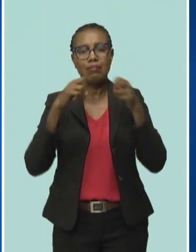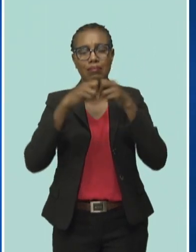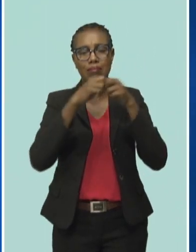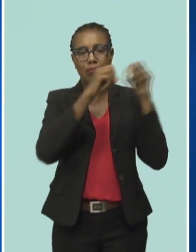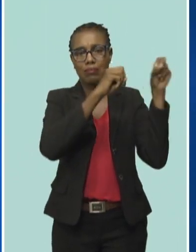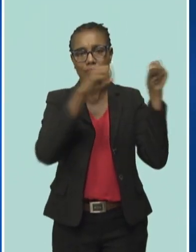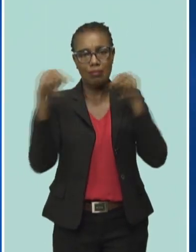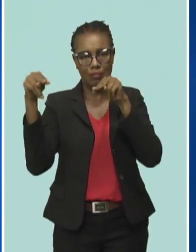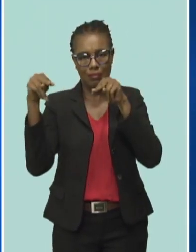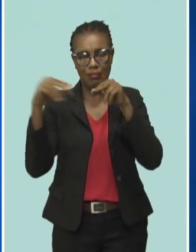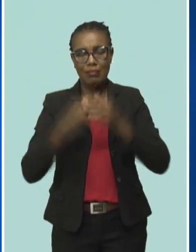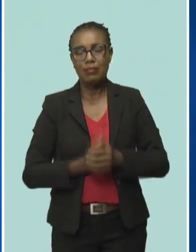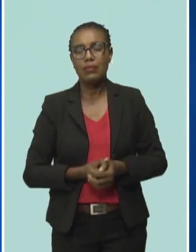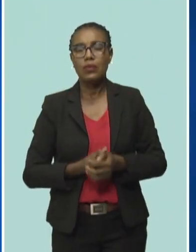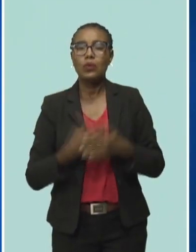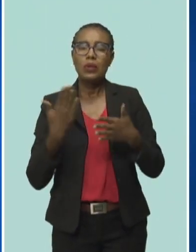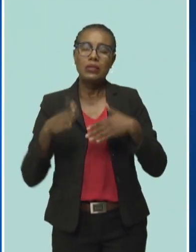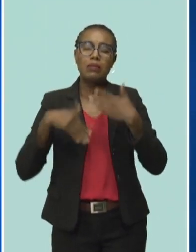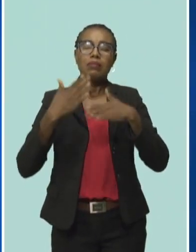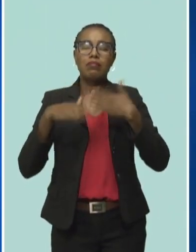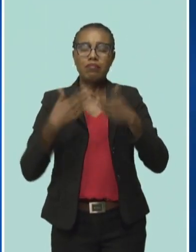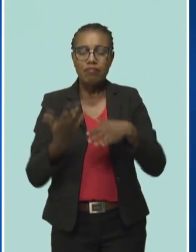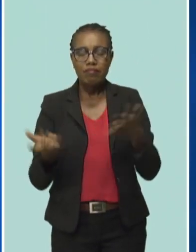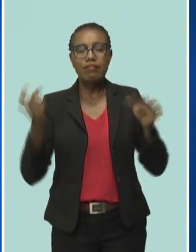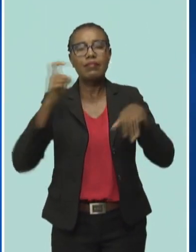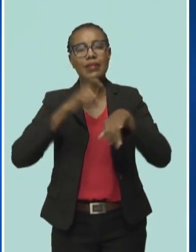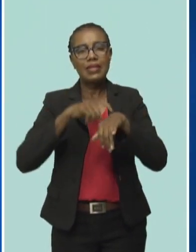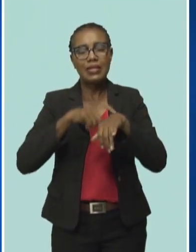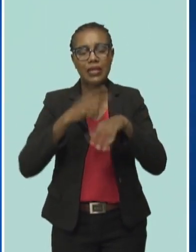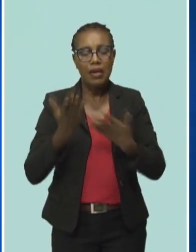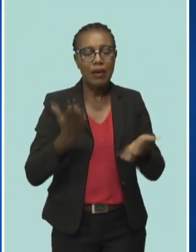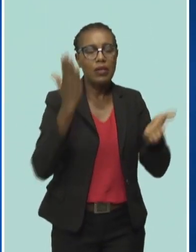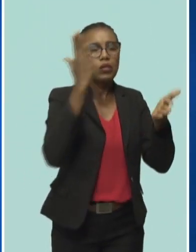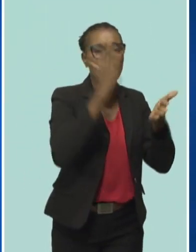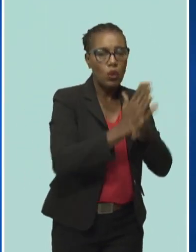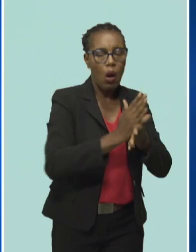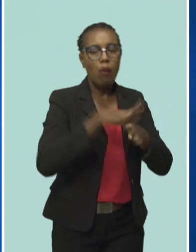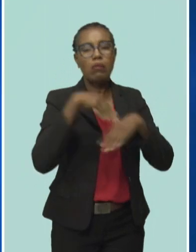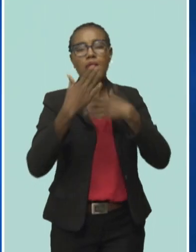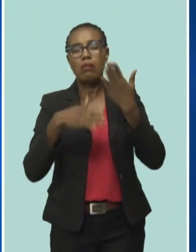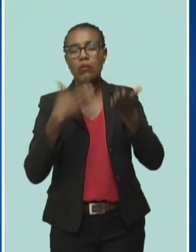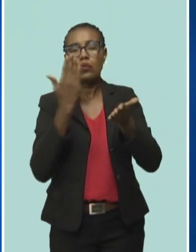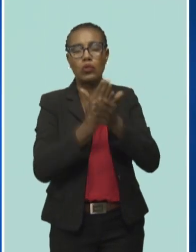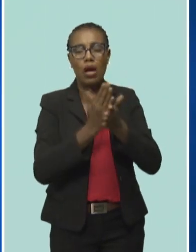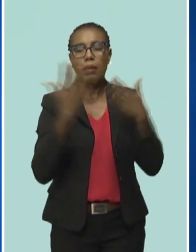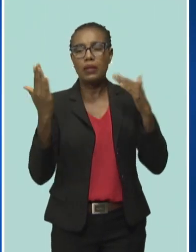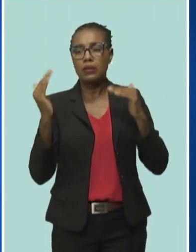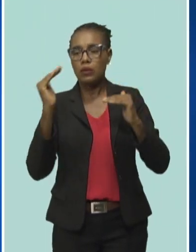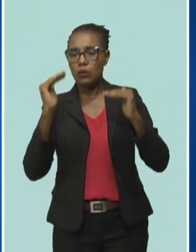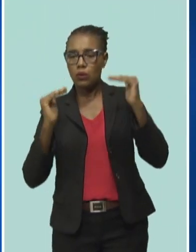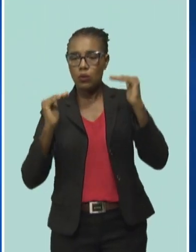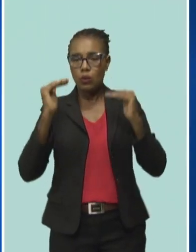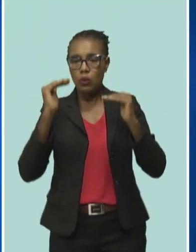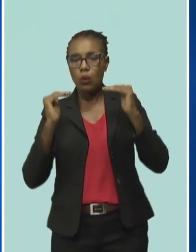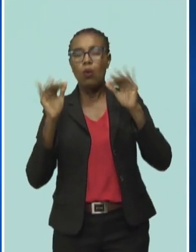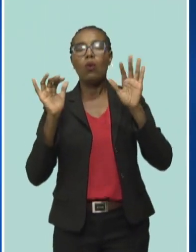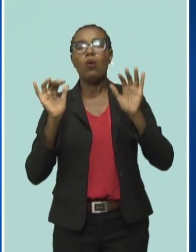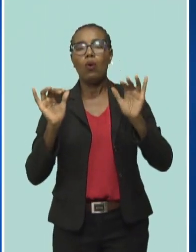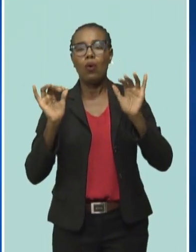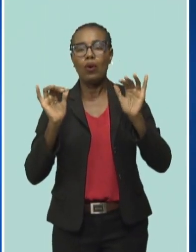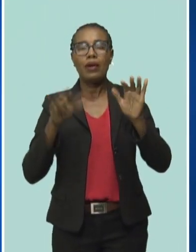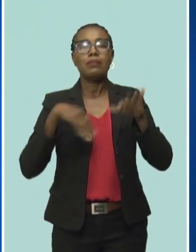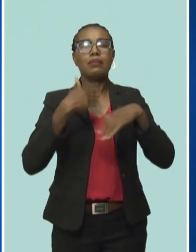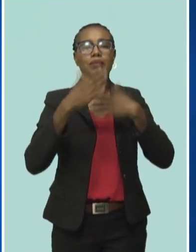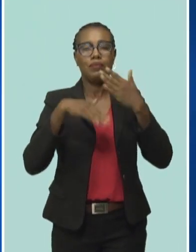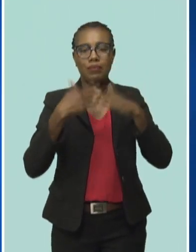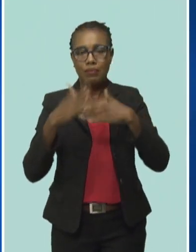That would have taken a bit of time to work through. We had to stop at various stages to allow the systems to stabilize while we restored feeders